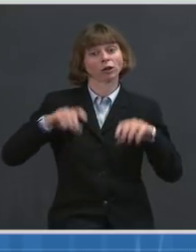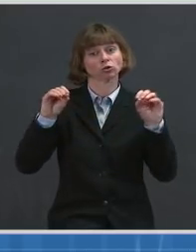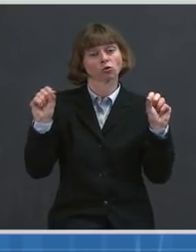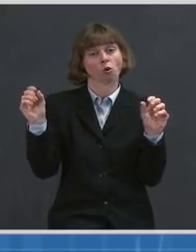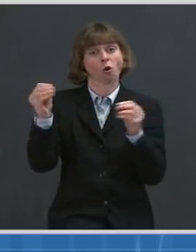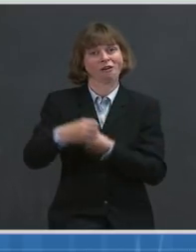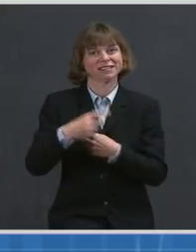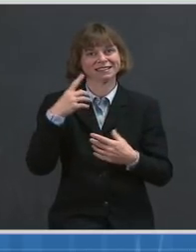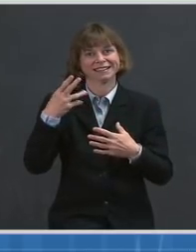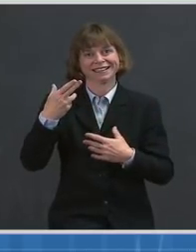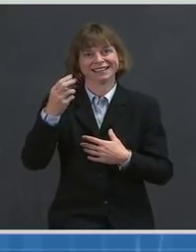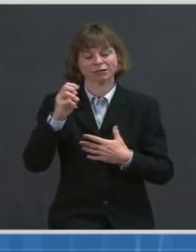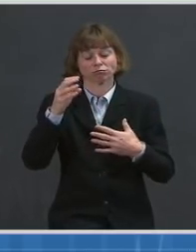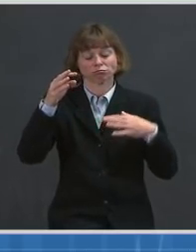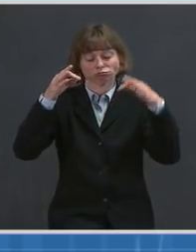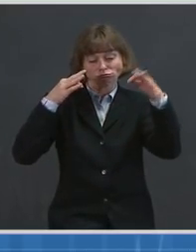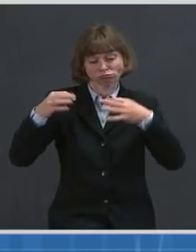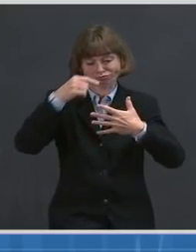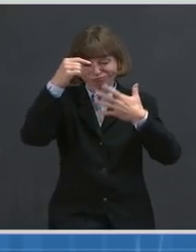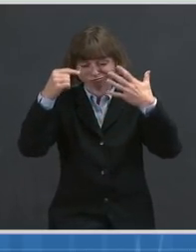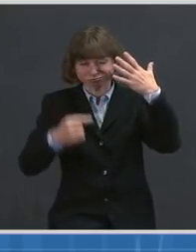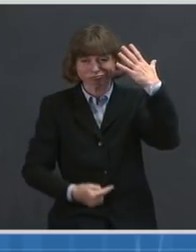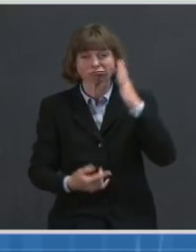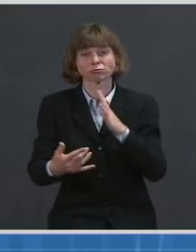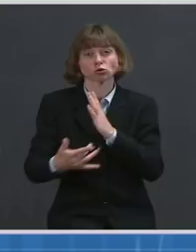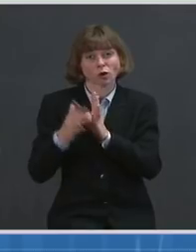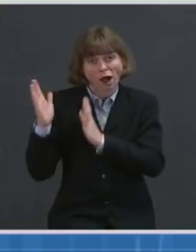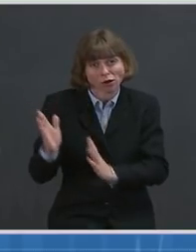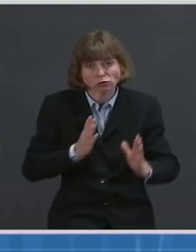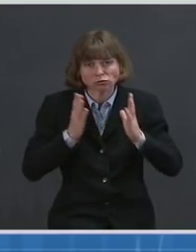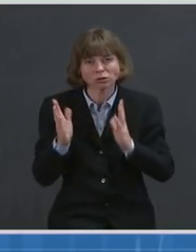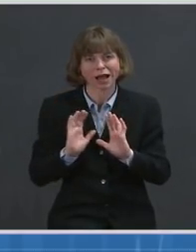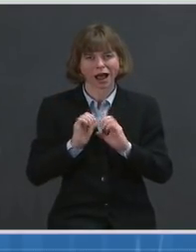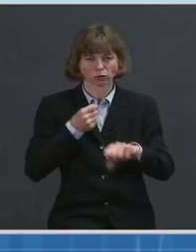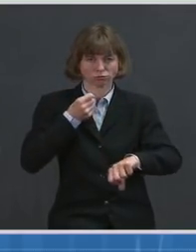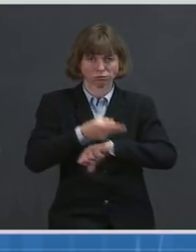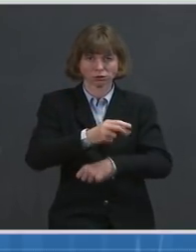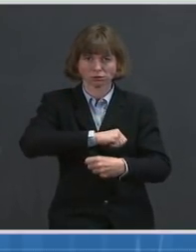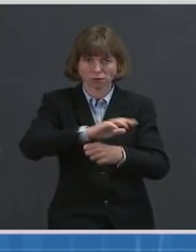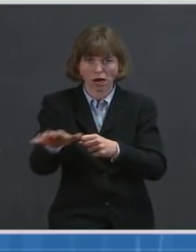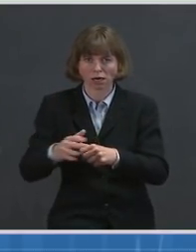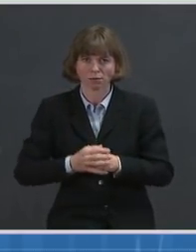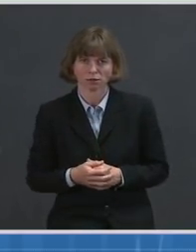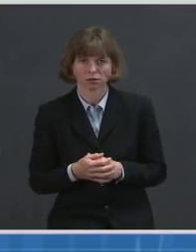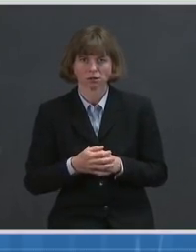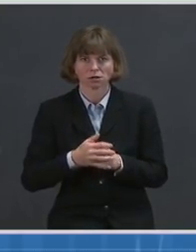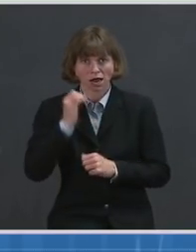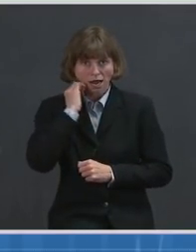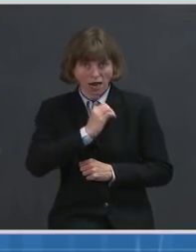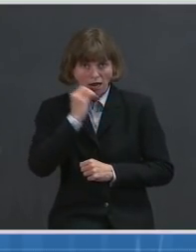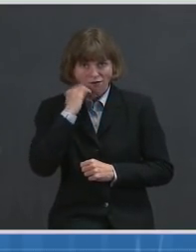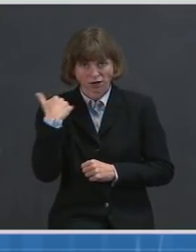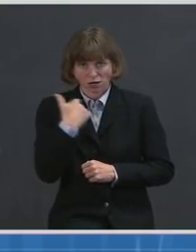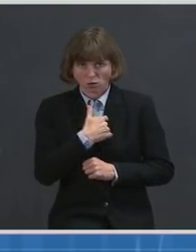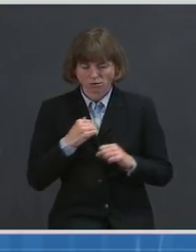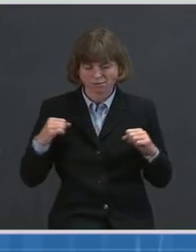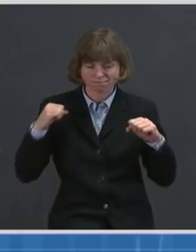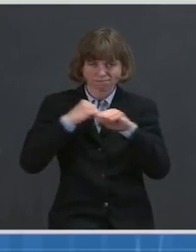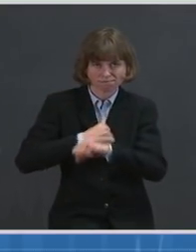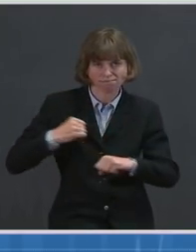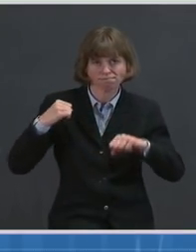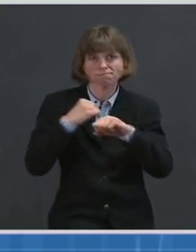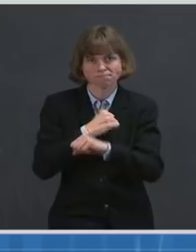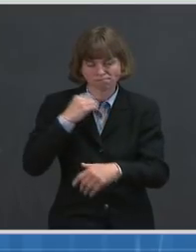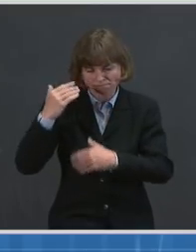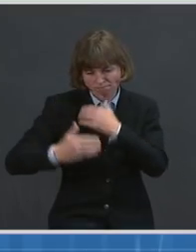pandemic. We've spent every day since then executing against that strategy, and we are making